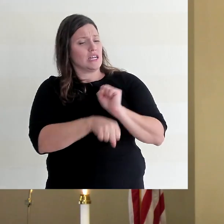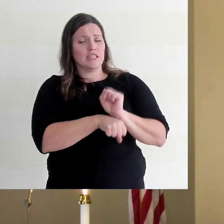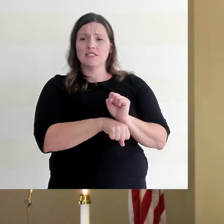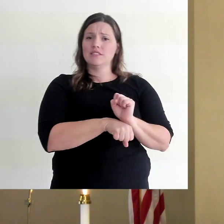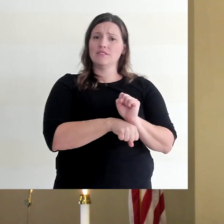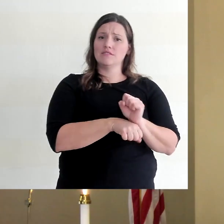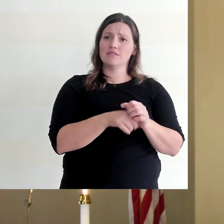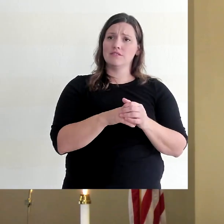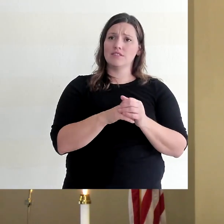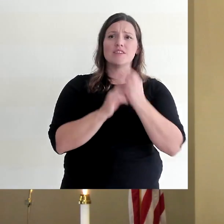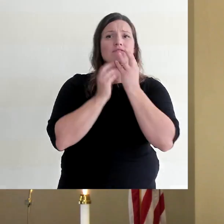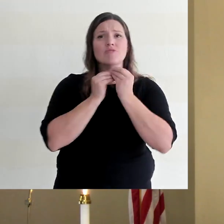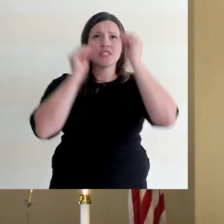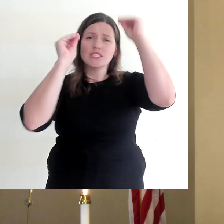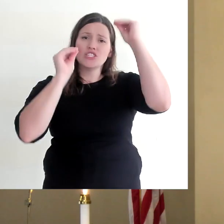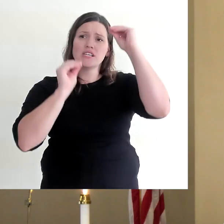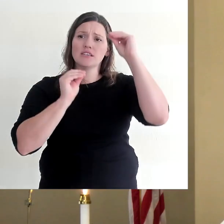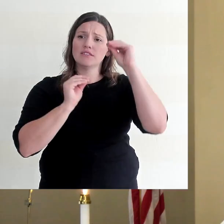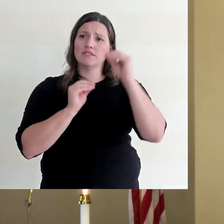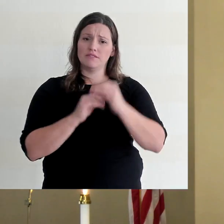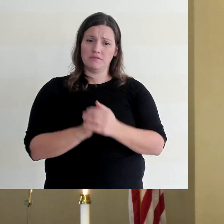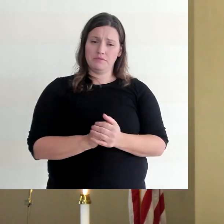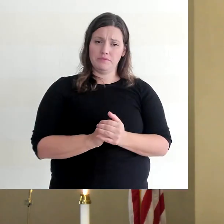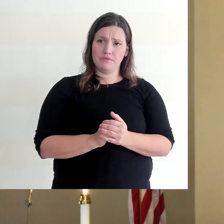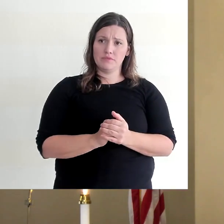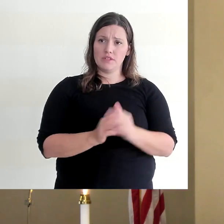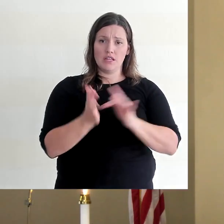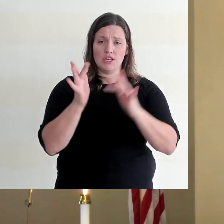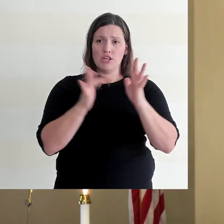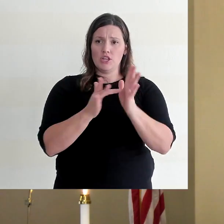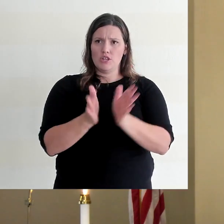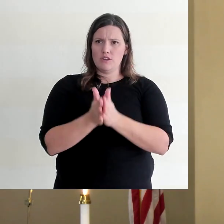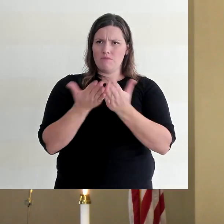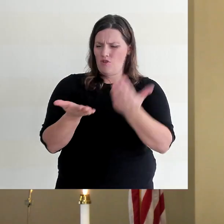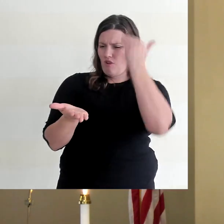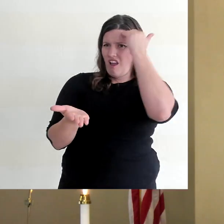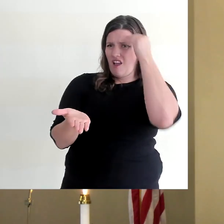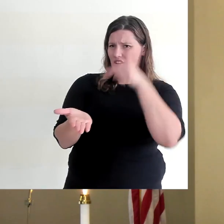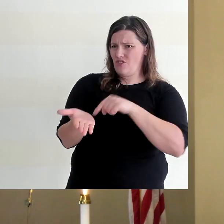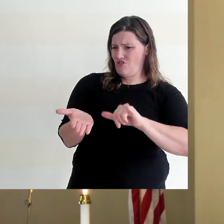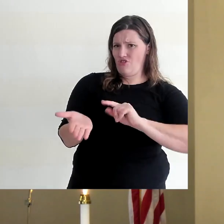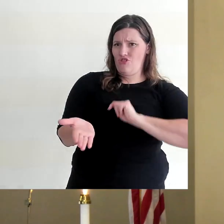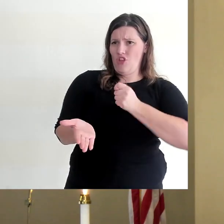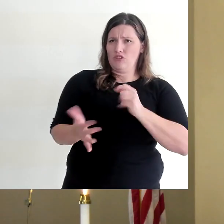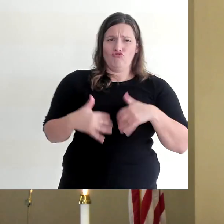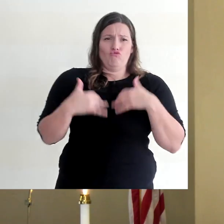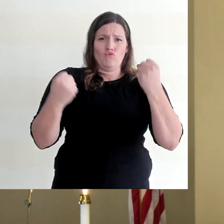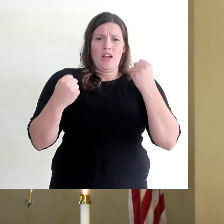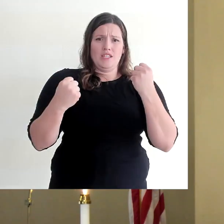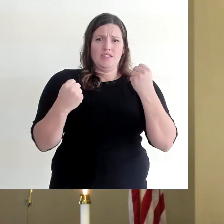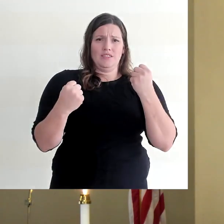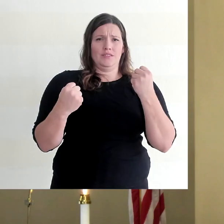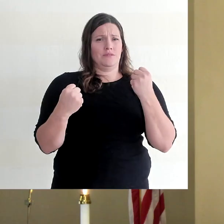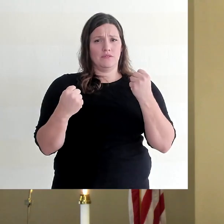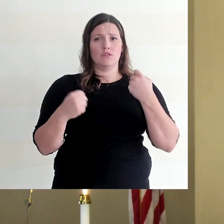The book of Hebrews would teach us to be biblically literate and doctrinally sound. It